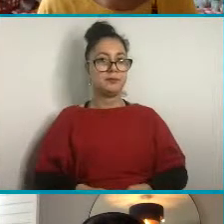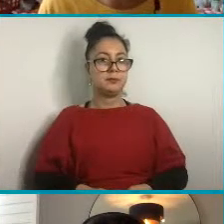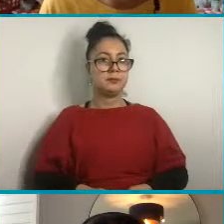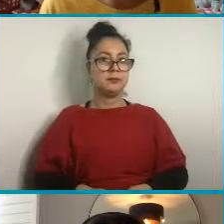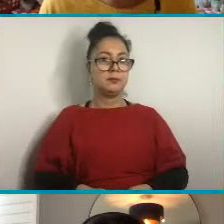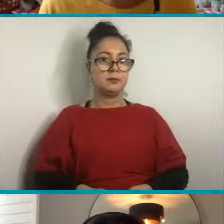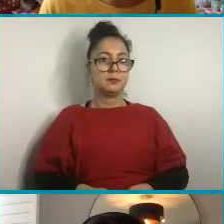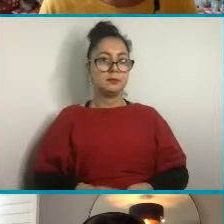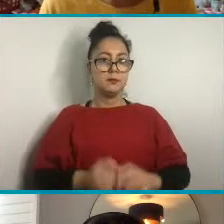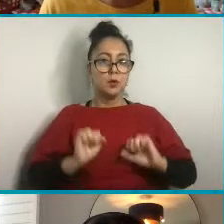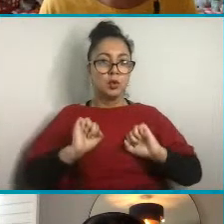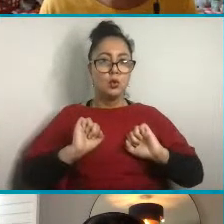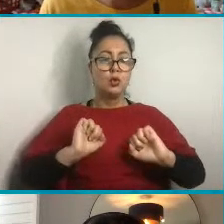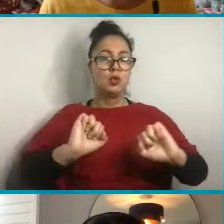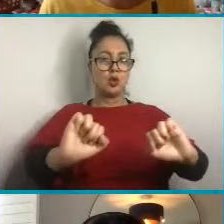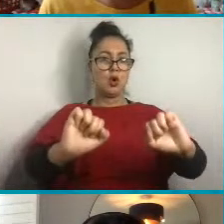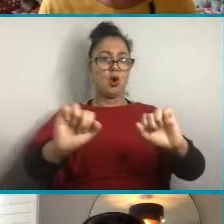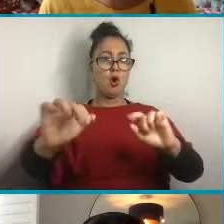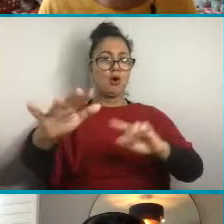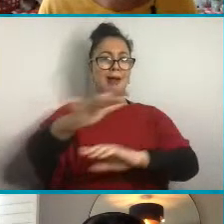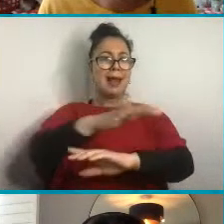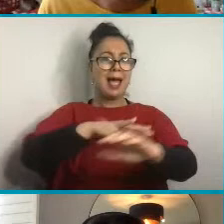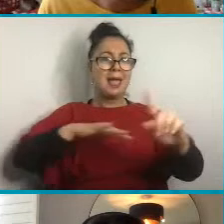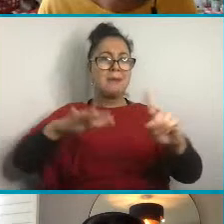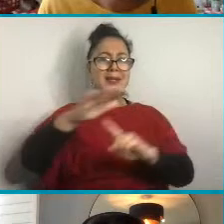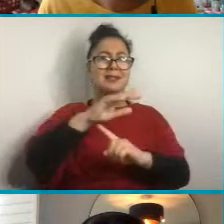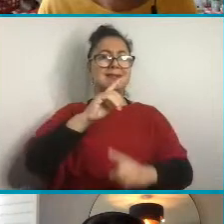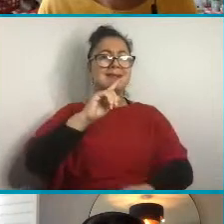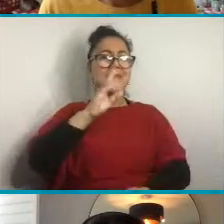be your climate action pledge?